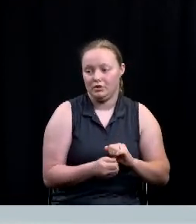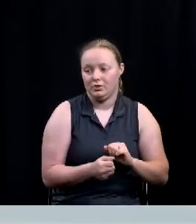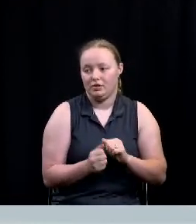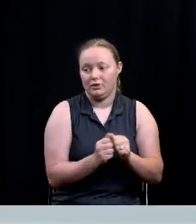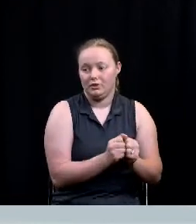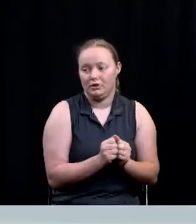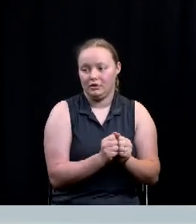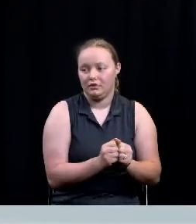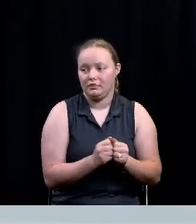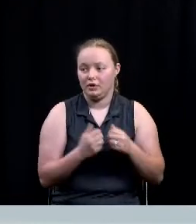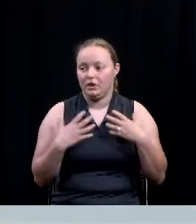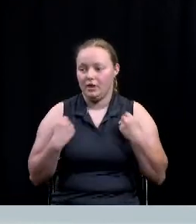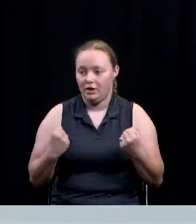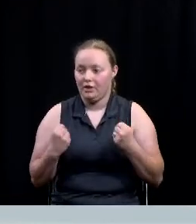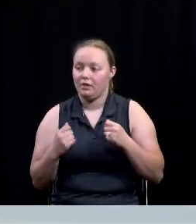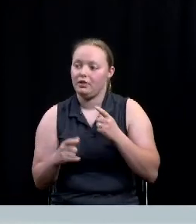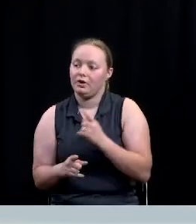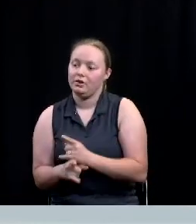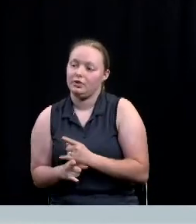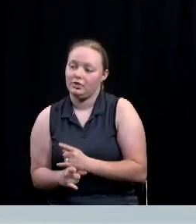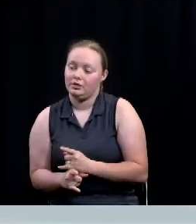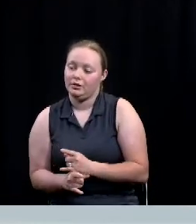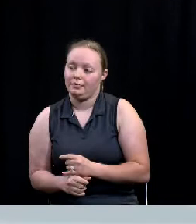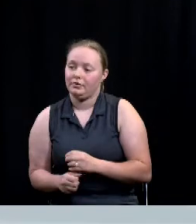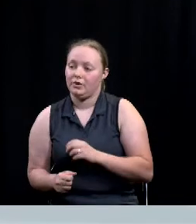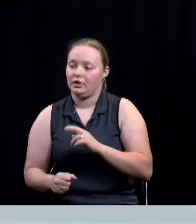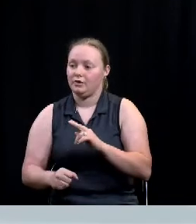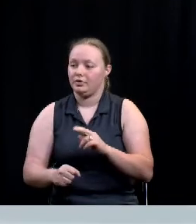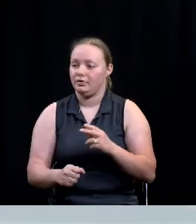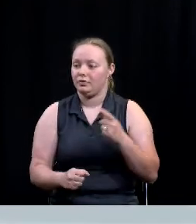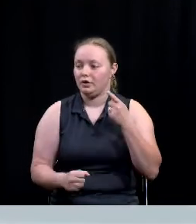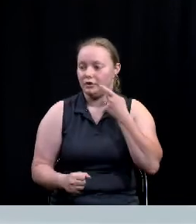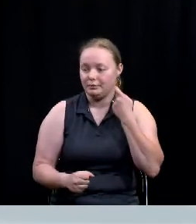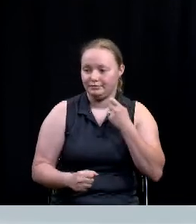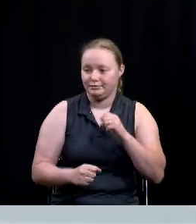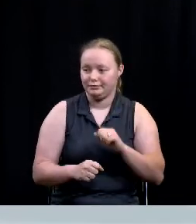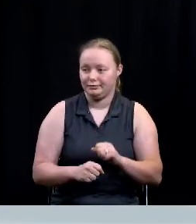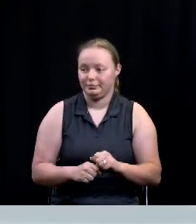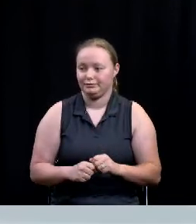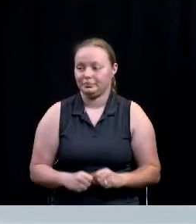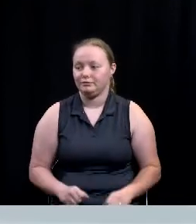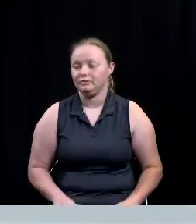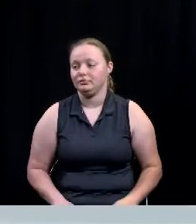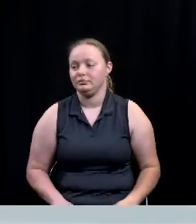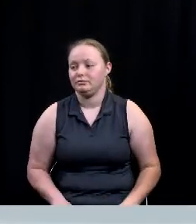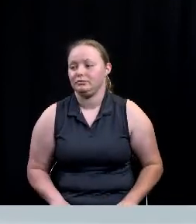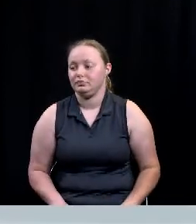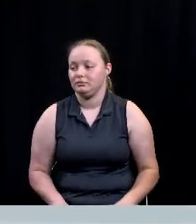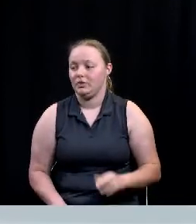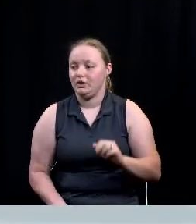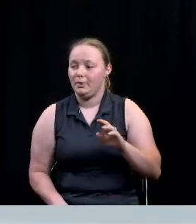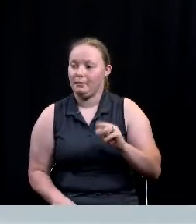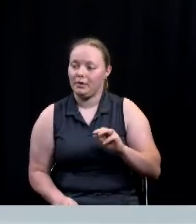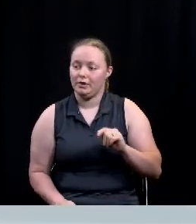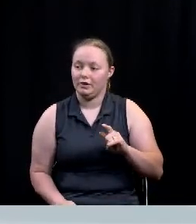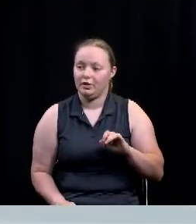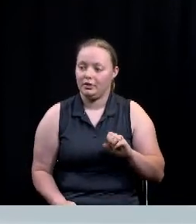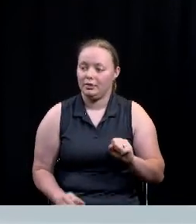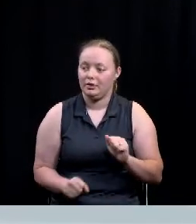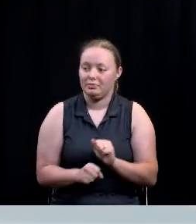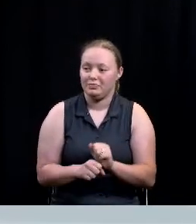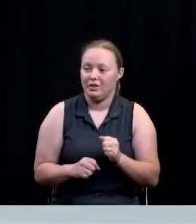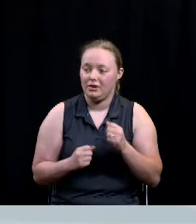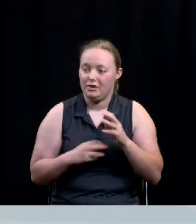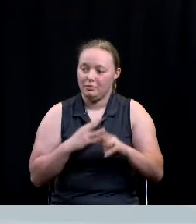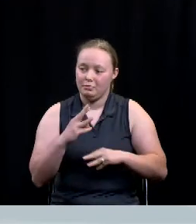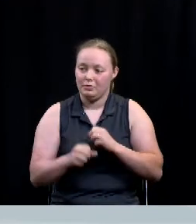substance abuse issues in our community the BHLT was born out of a collaborative mental health meeting that had been going on for a number of years and